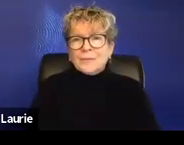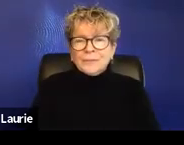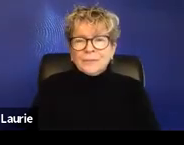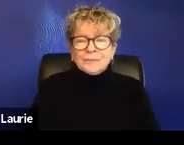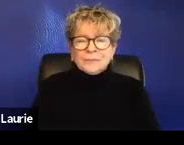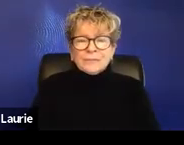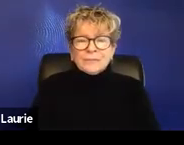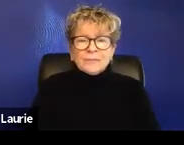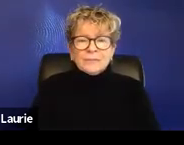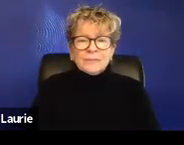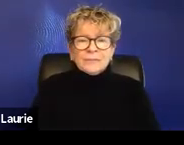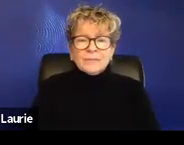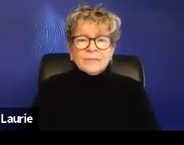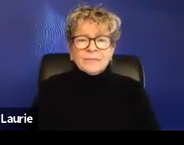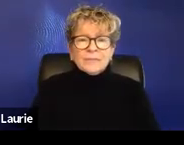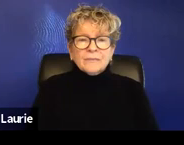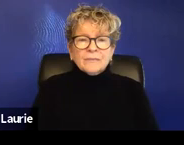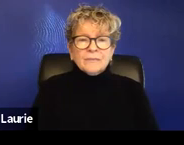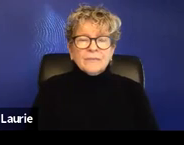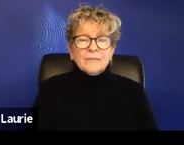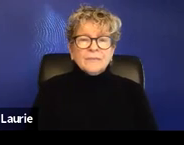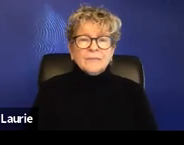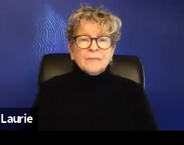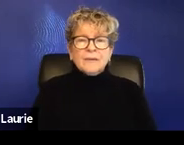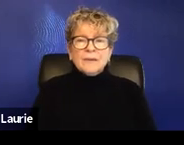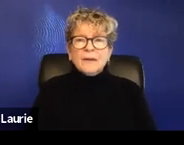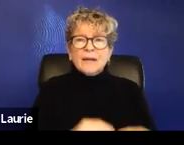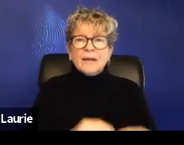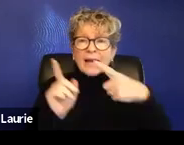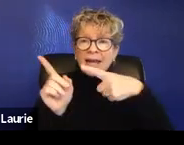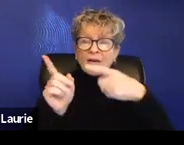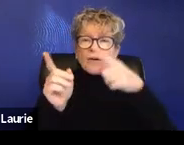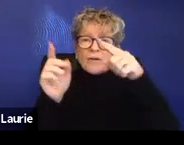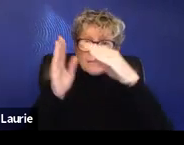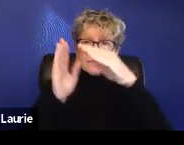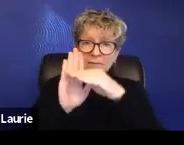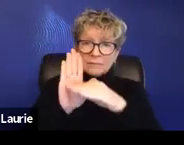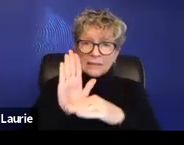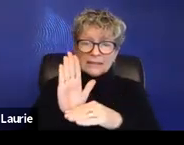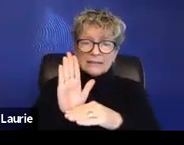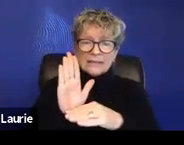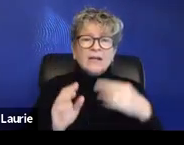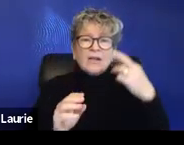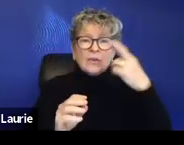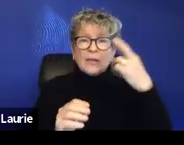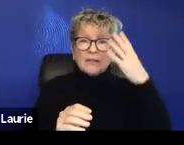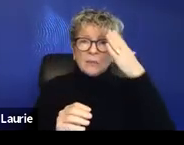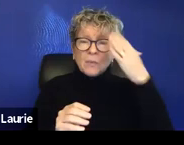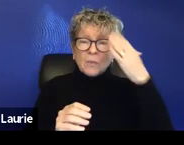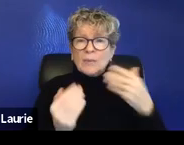So I have listed here some of the reasons why we always suggest a holistic